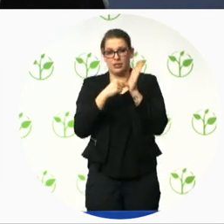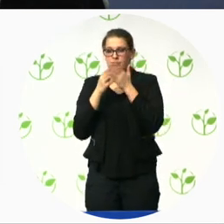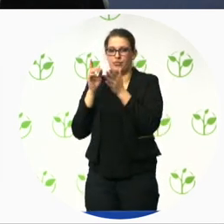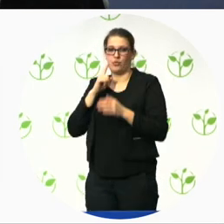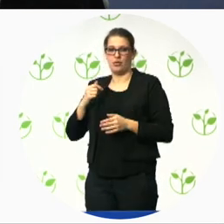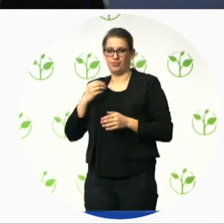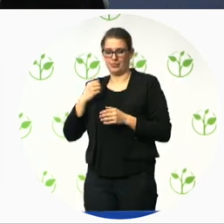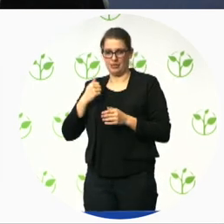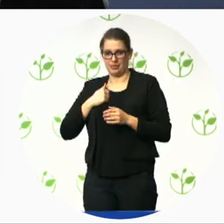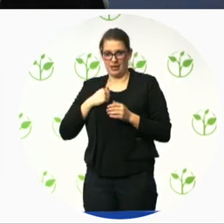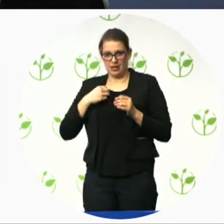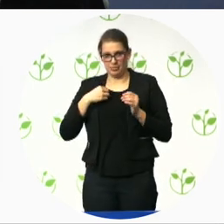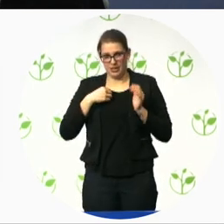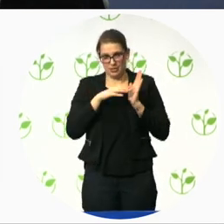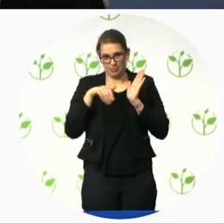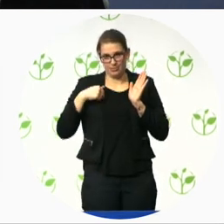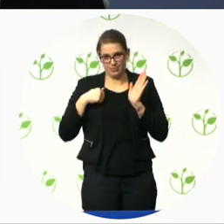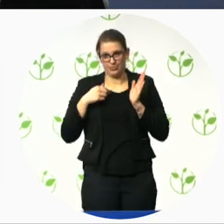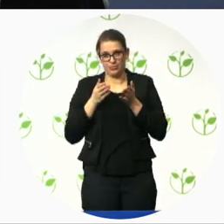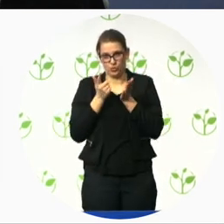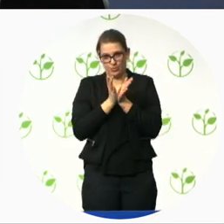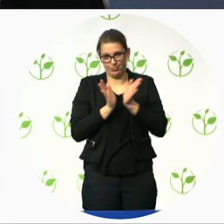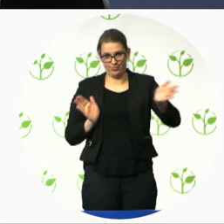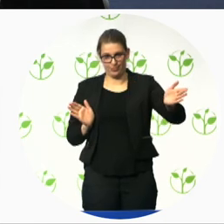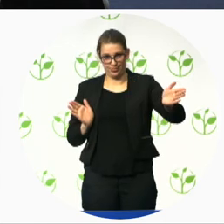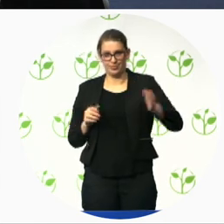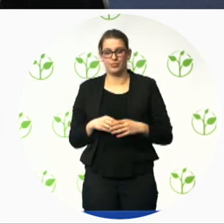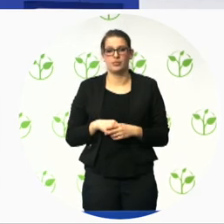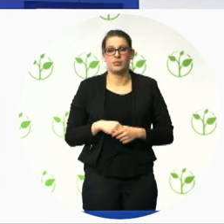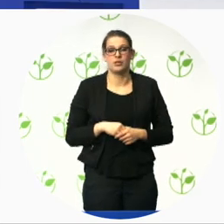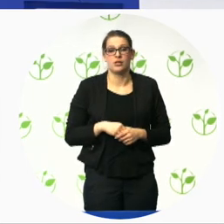so I'm happy to answer your questions when you have a few minutes